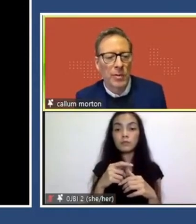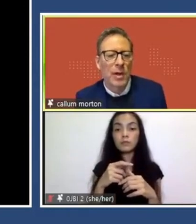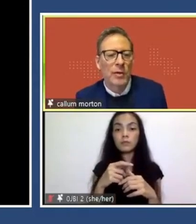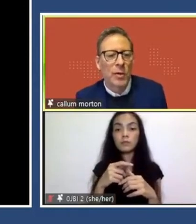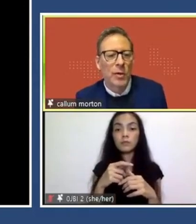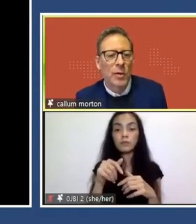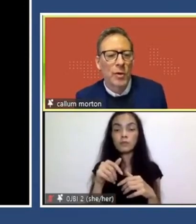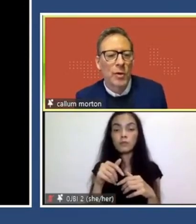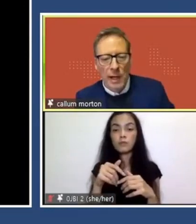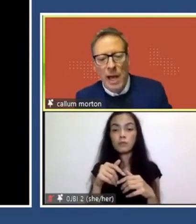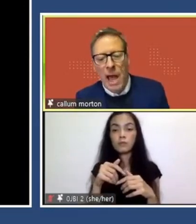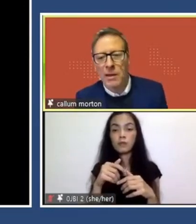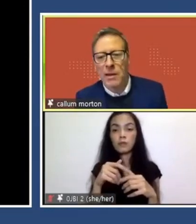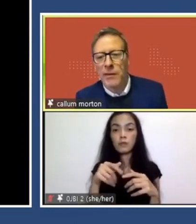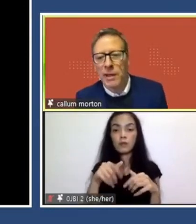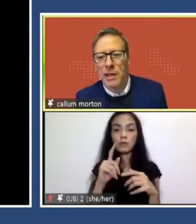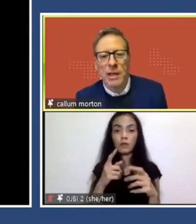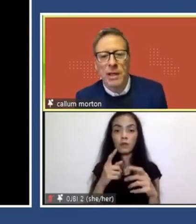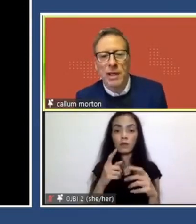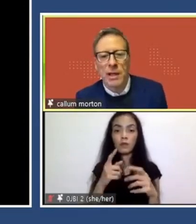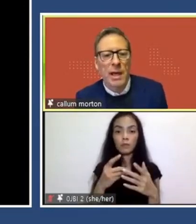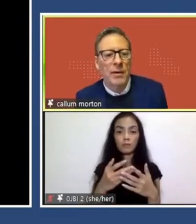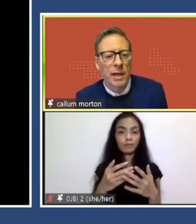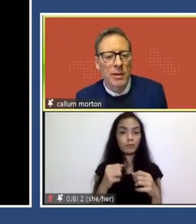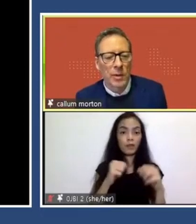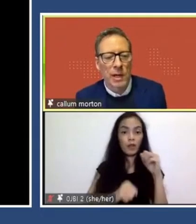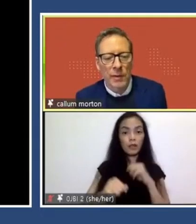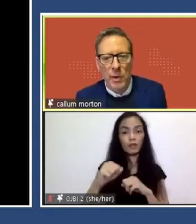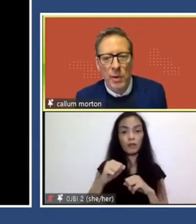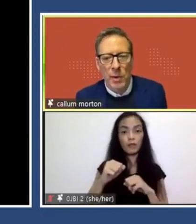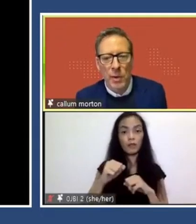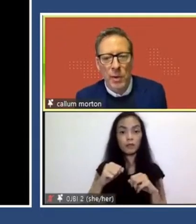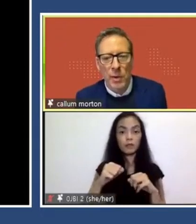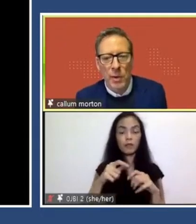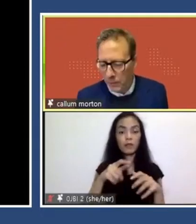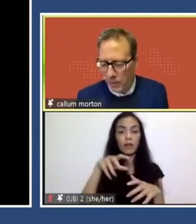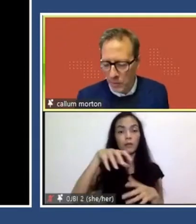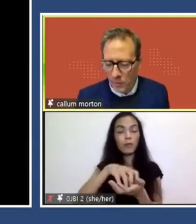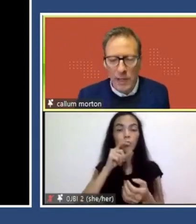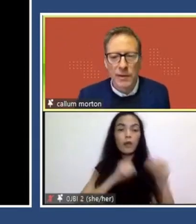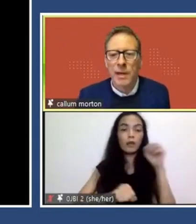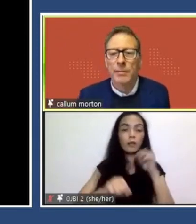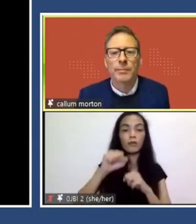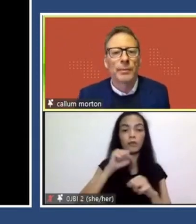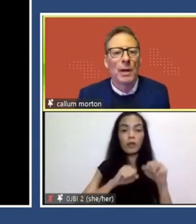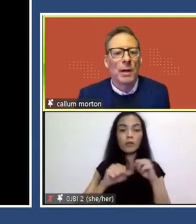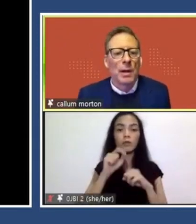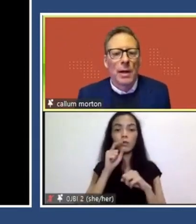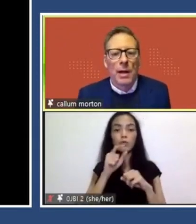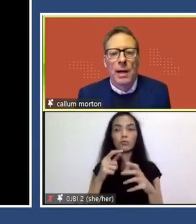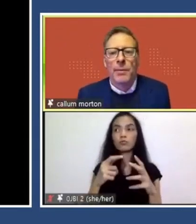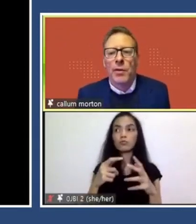plane here, which turns this activity area into a kind of emotional textual landscape.